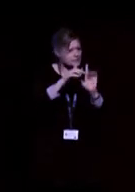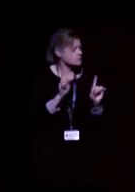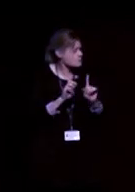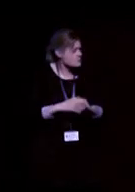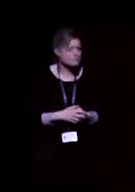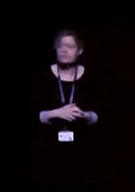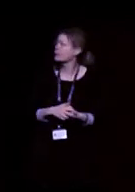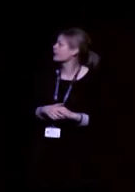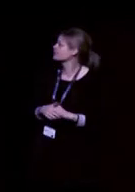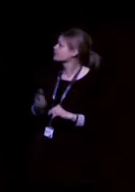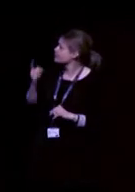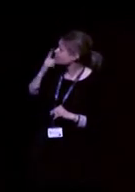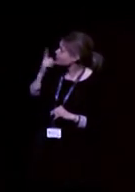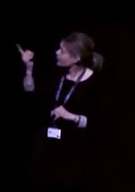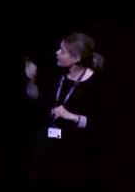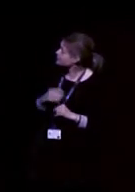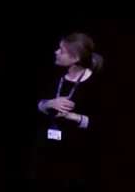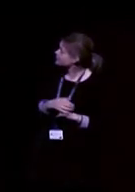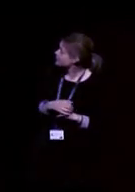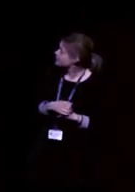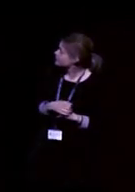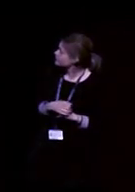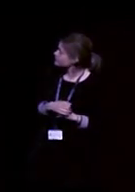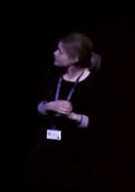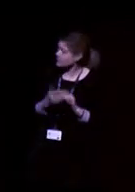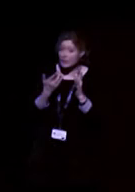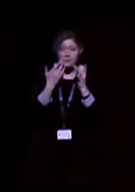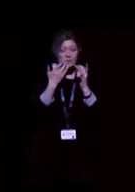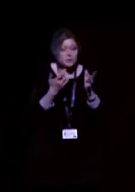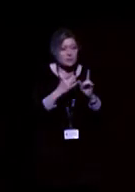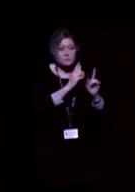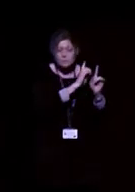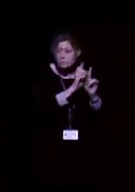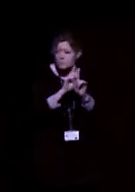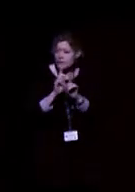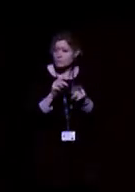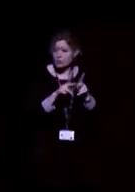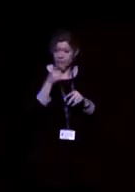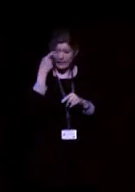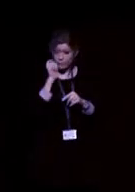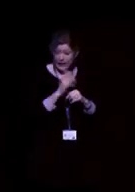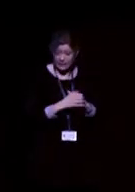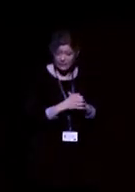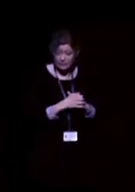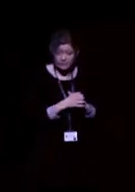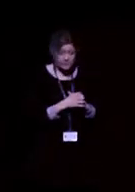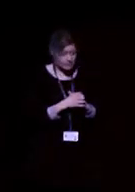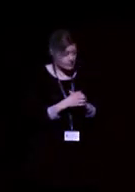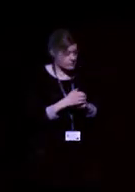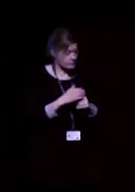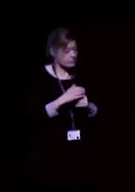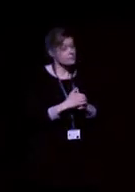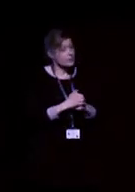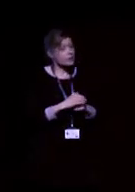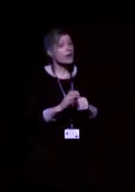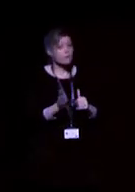So if you see my slide up there, it will show lots of different hearing aids. And the one thing that will come to mind is that we've moved a very